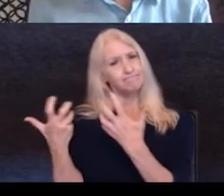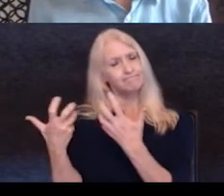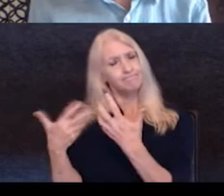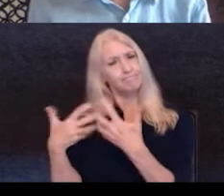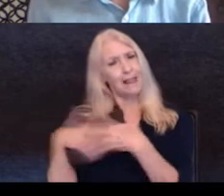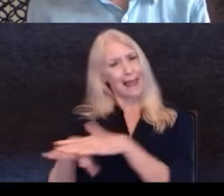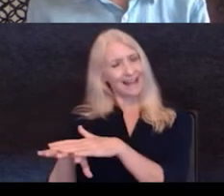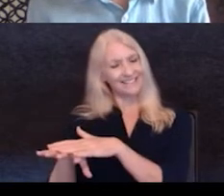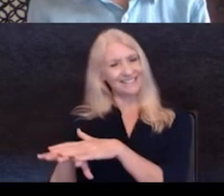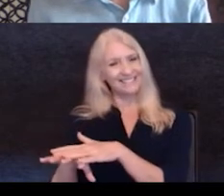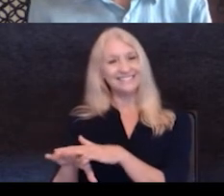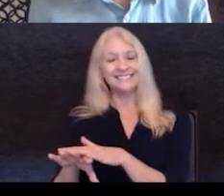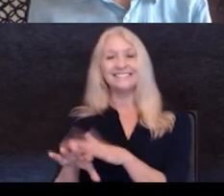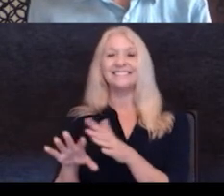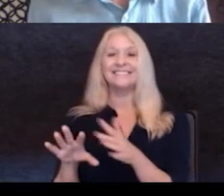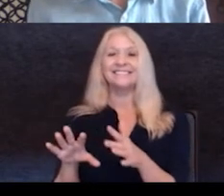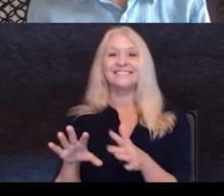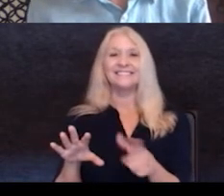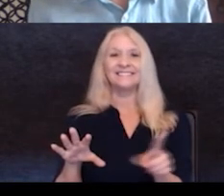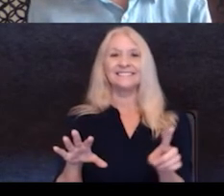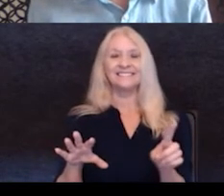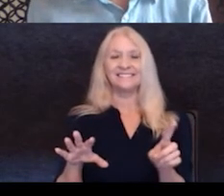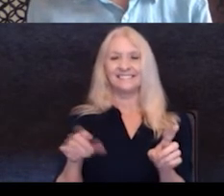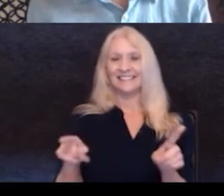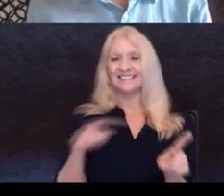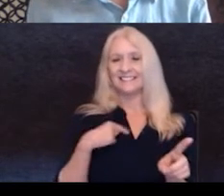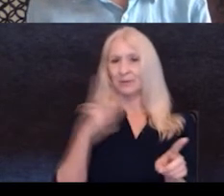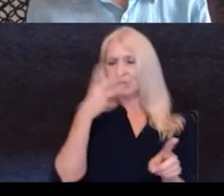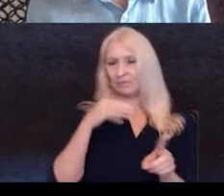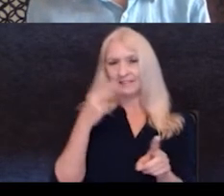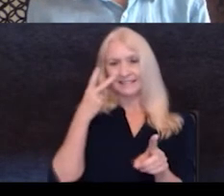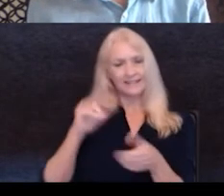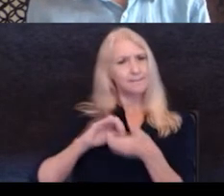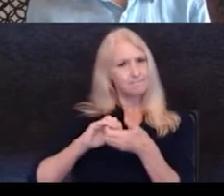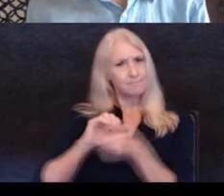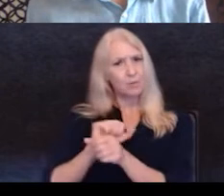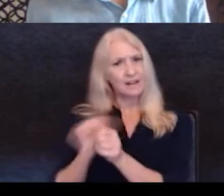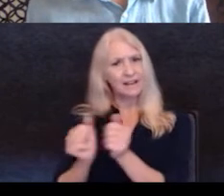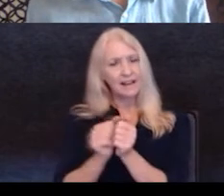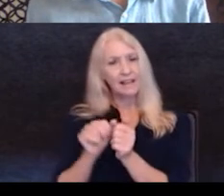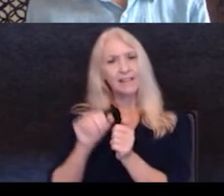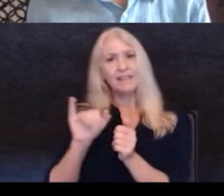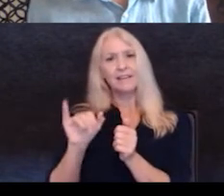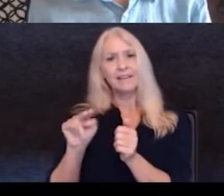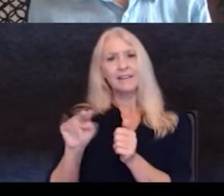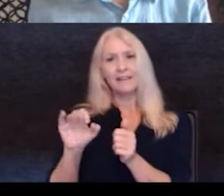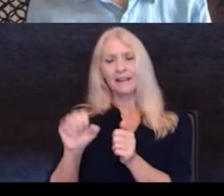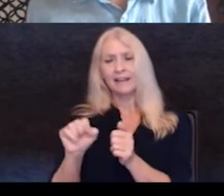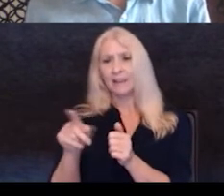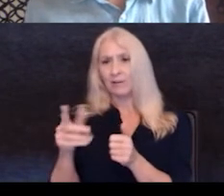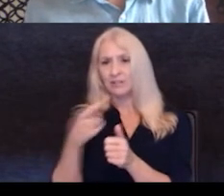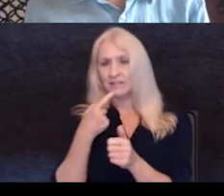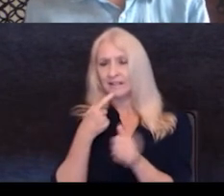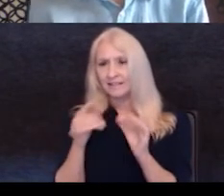origin. It's so, it's so, it's so beautiful to see that partnership, Ines. Um, first of all, want you to tell us about this project, which by the way matches